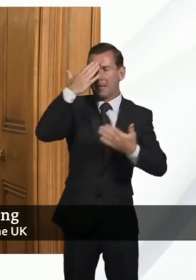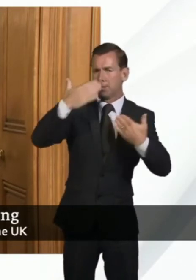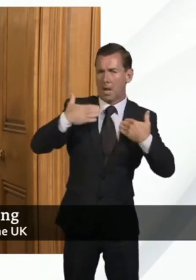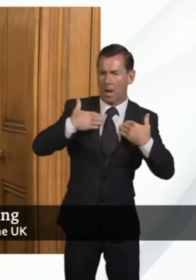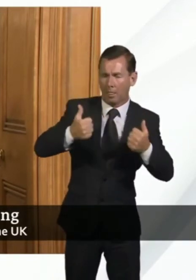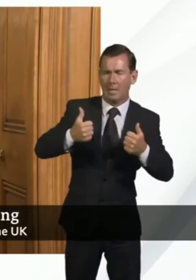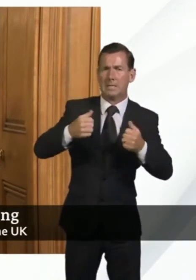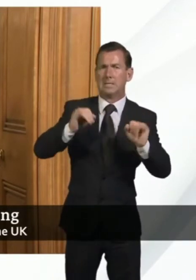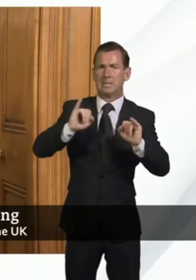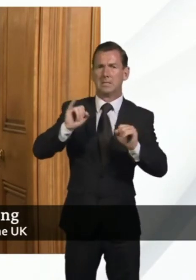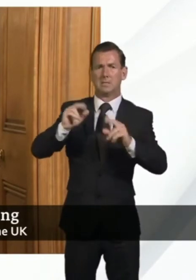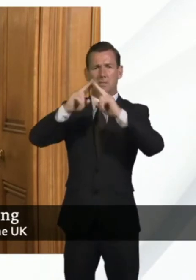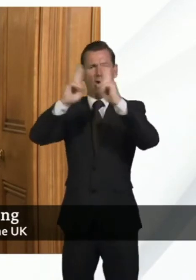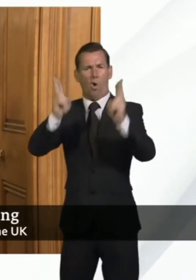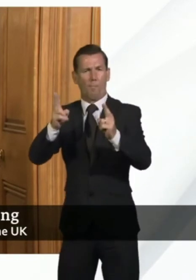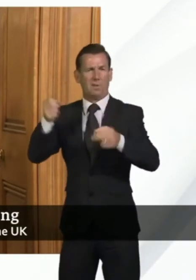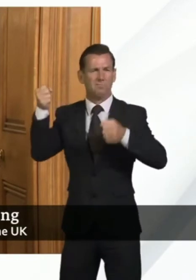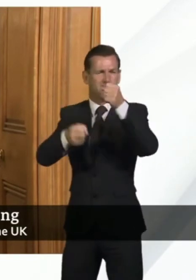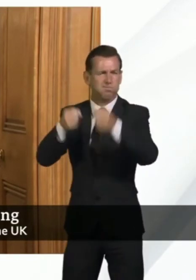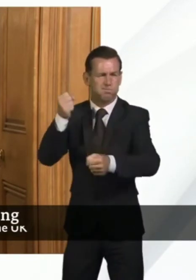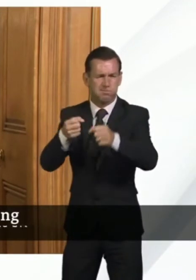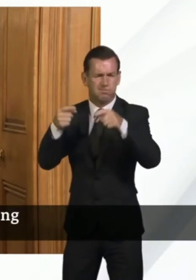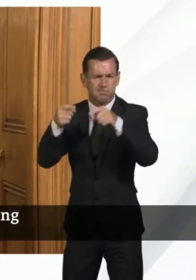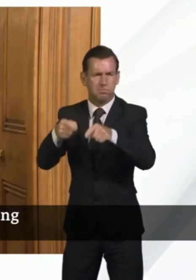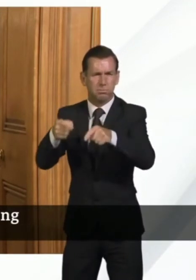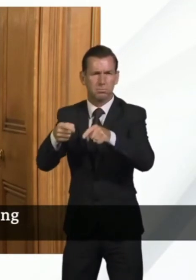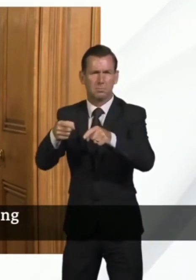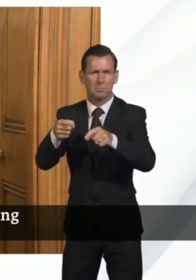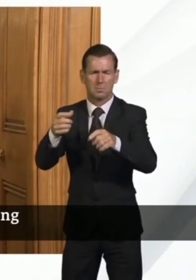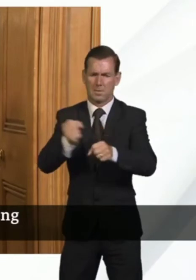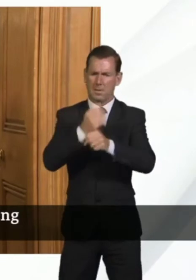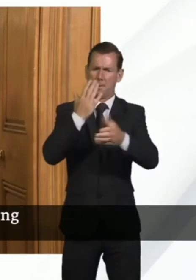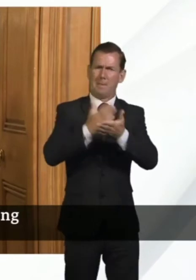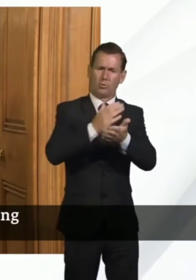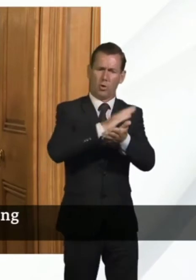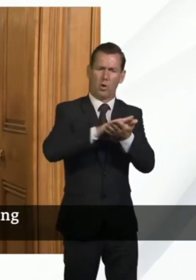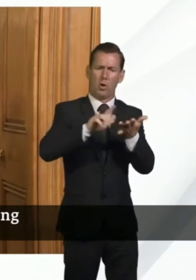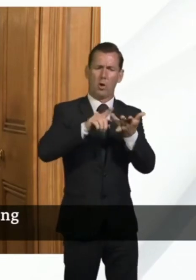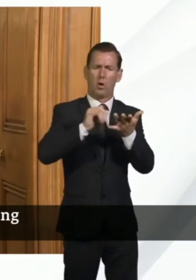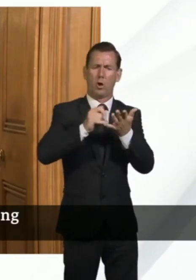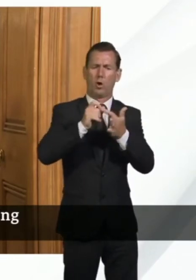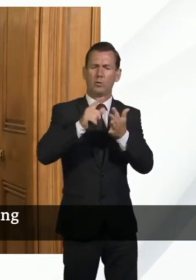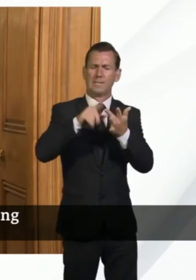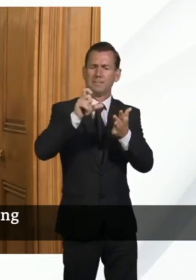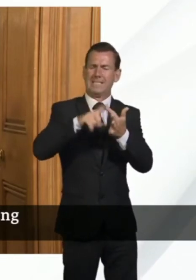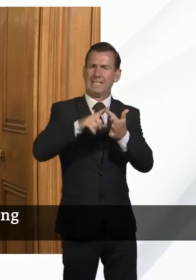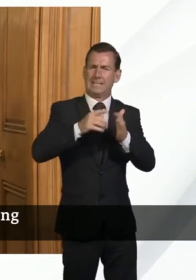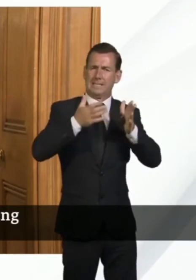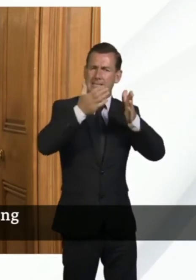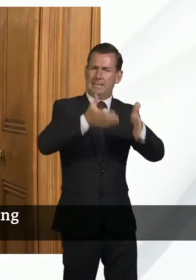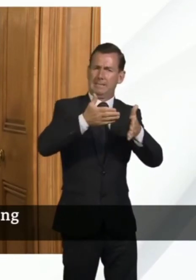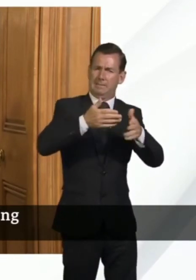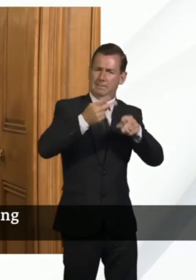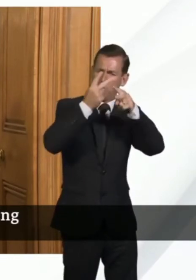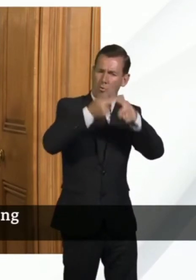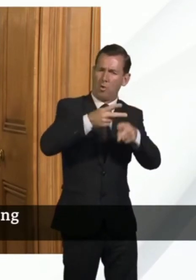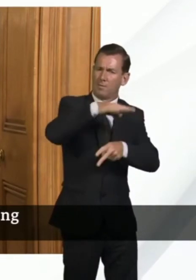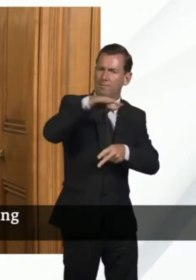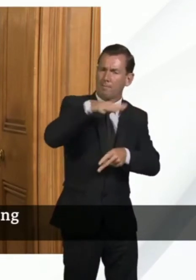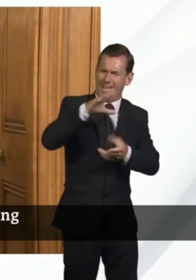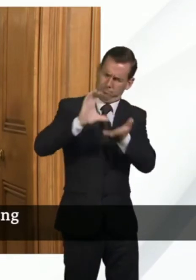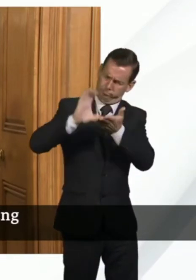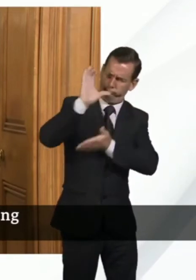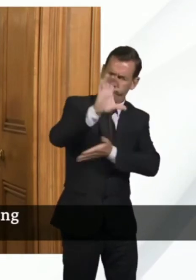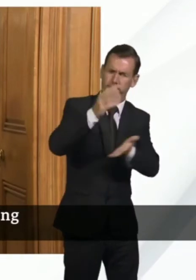victims of domestic abuse, and to make sure hospices can continue to care for families in these most difficult of circumstances. And